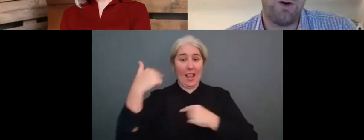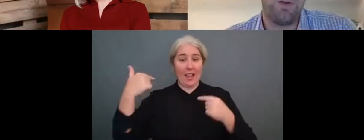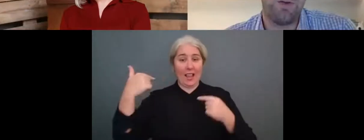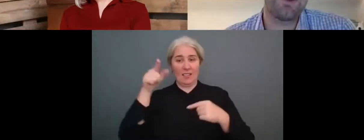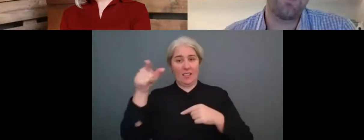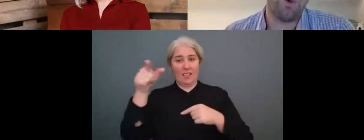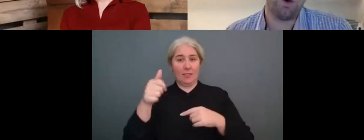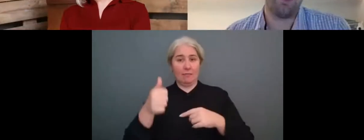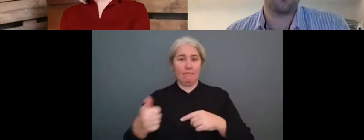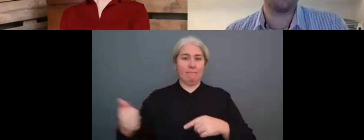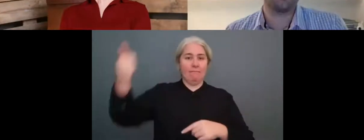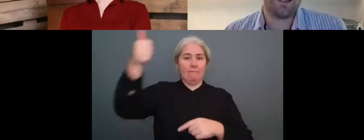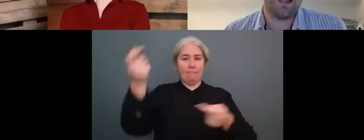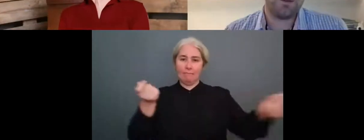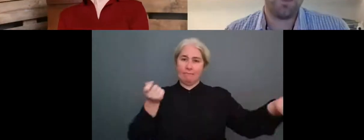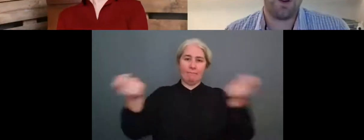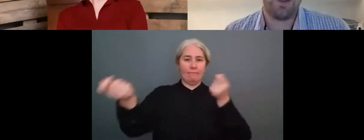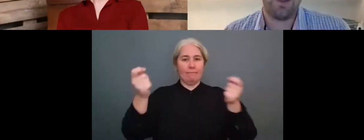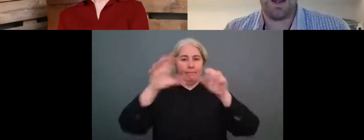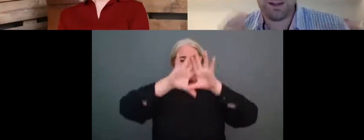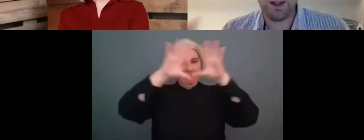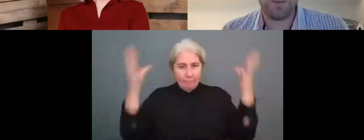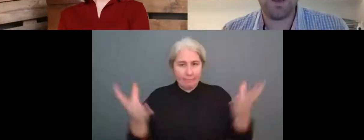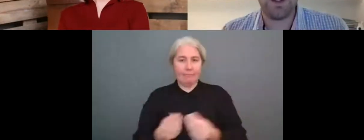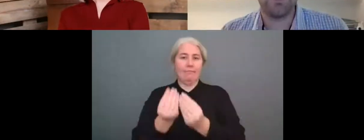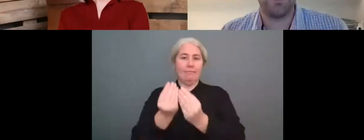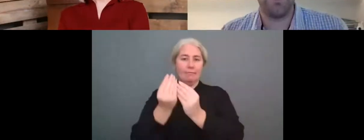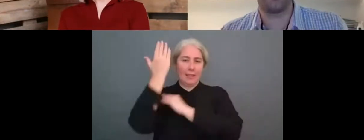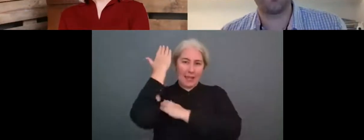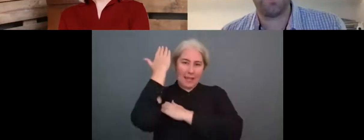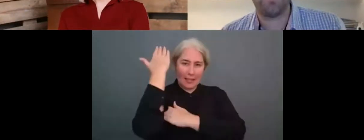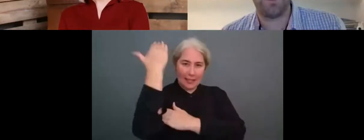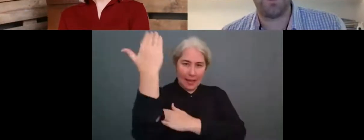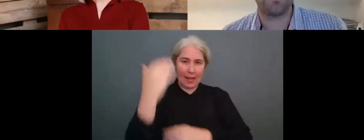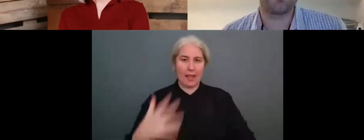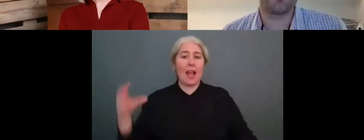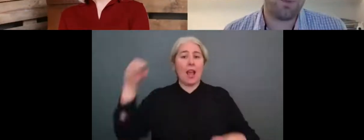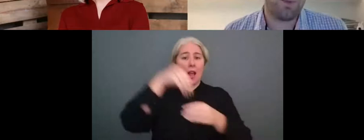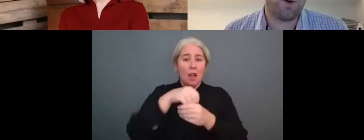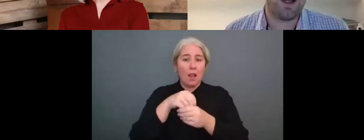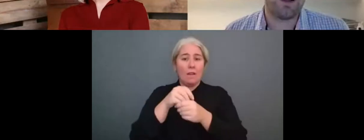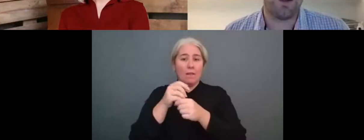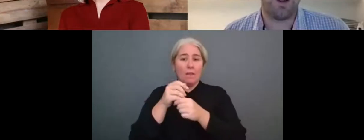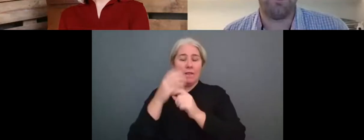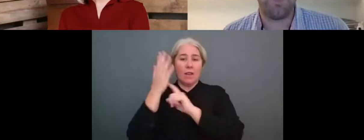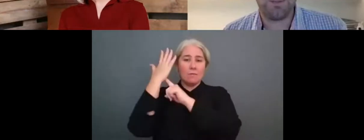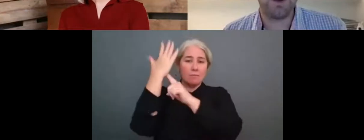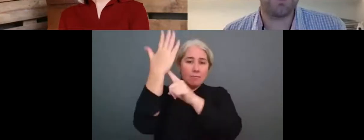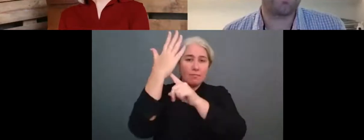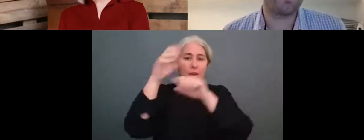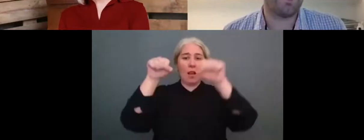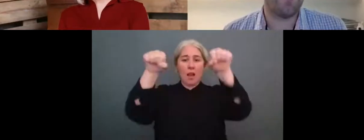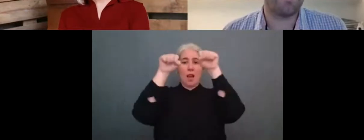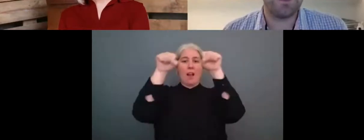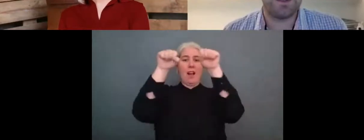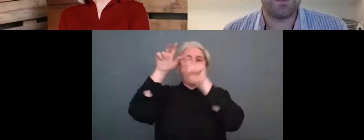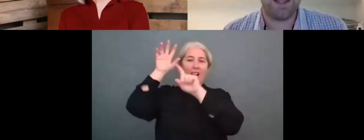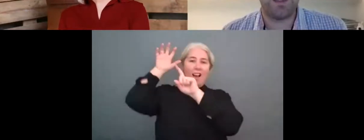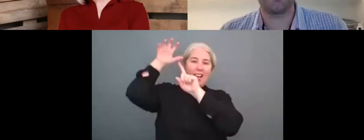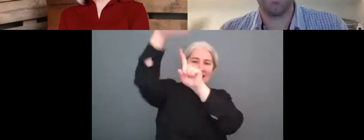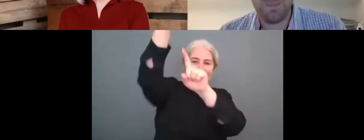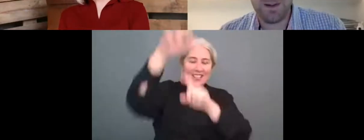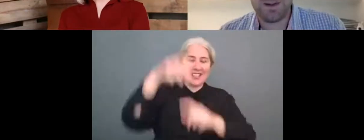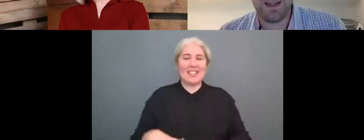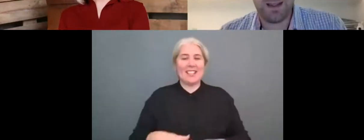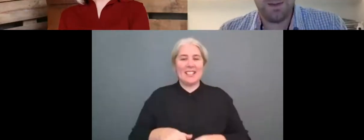for the sport of sailing, but that encompasses windsurfing, kiteboarding, big boats, dinghy